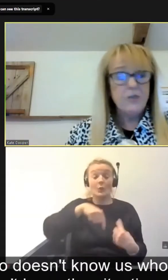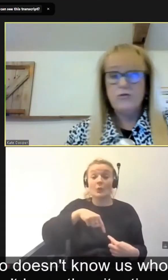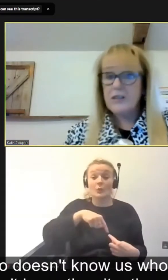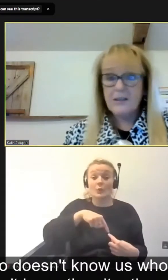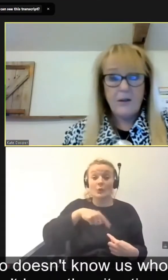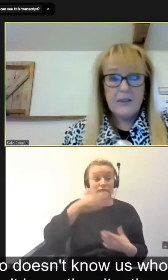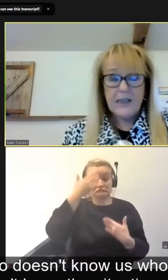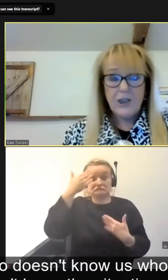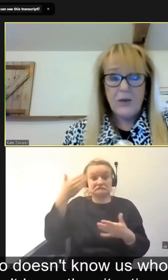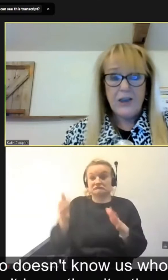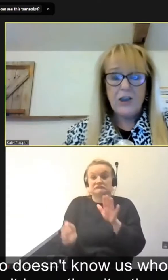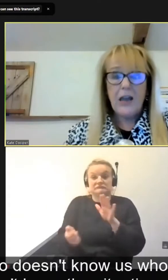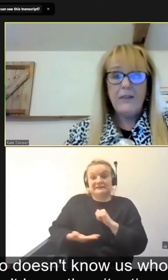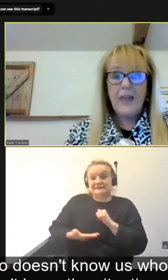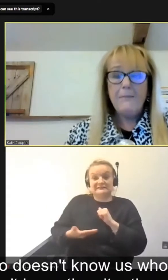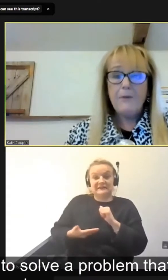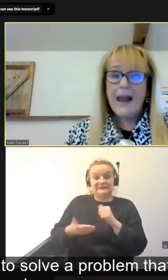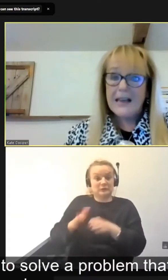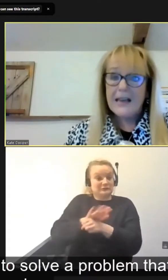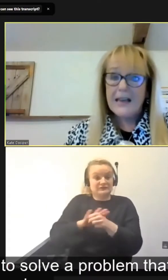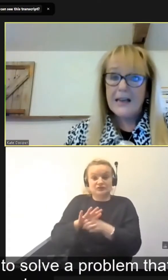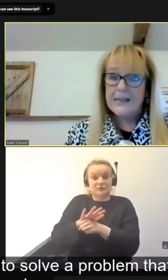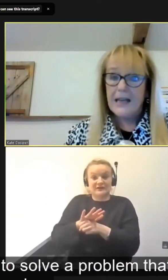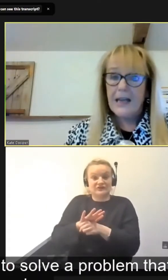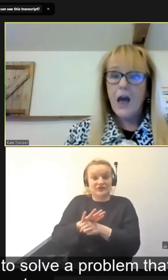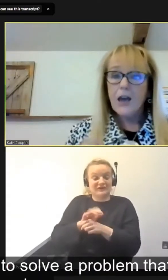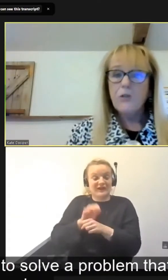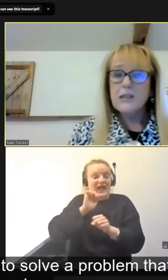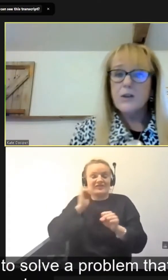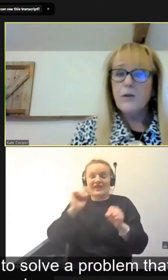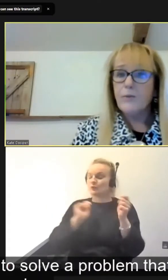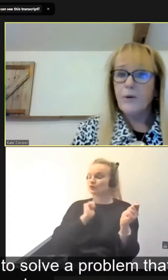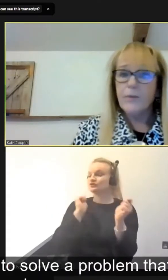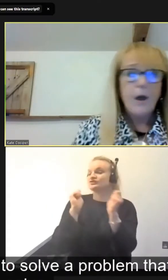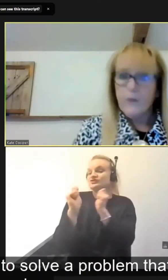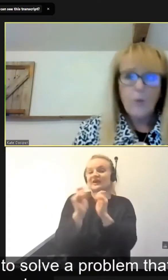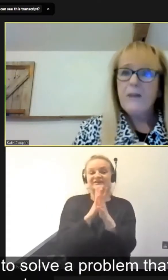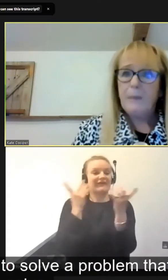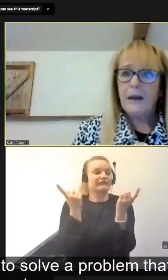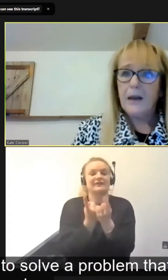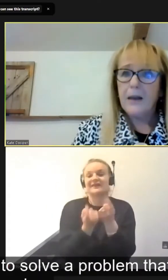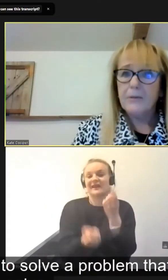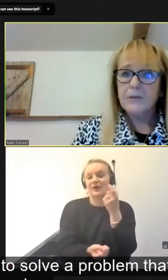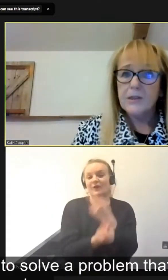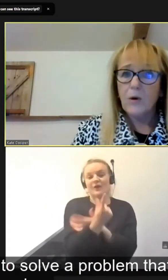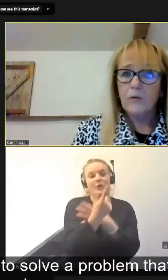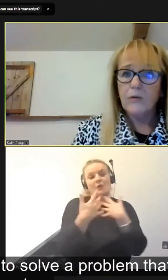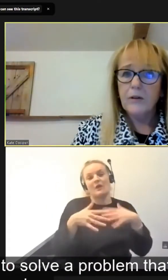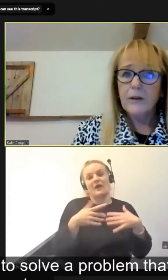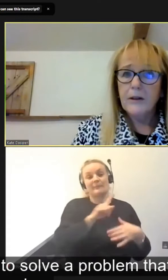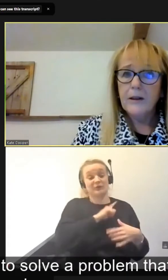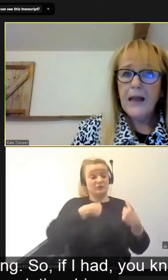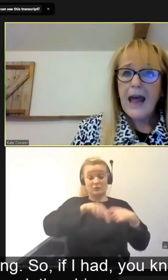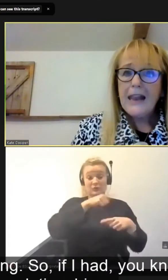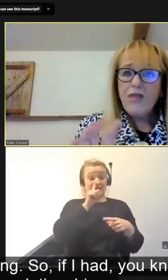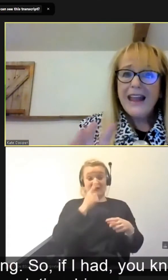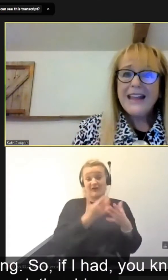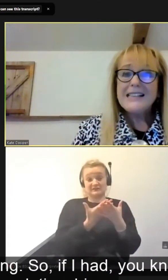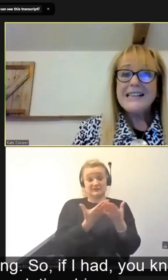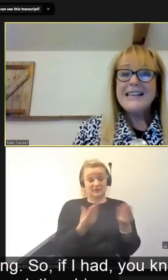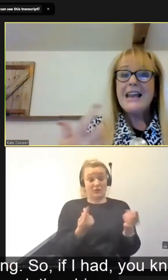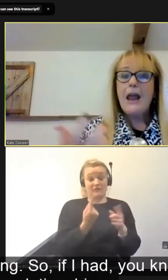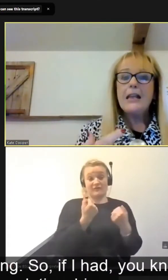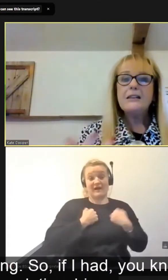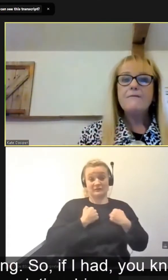business doesn't know the situation, and they miraculously are going to solve a problem that we've been unable to solve. And